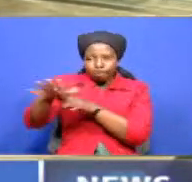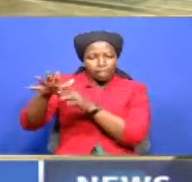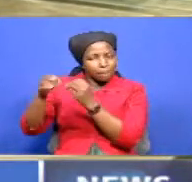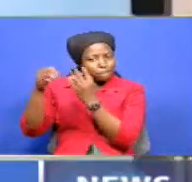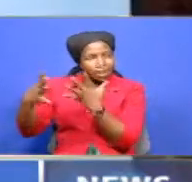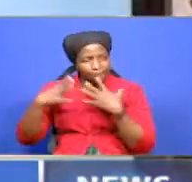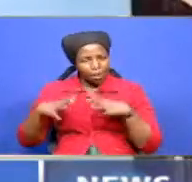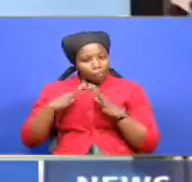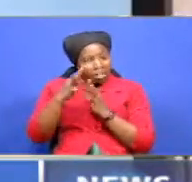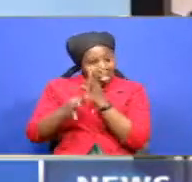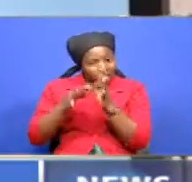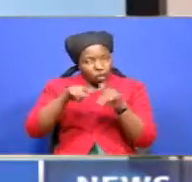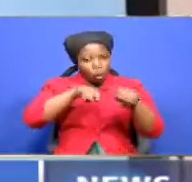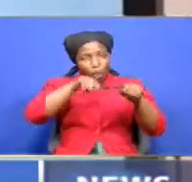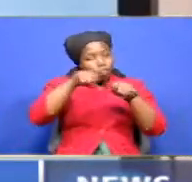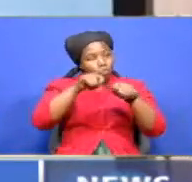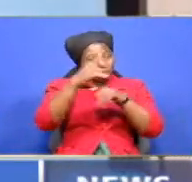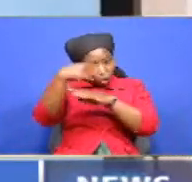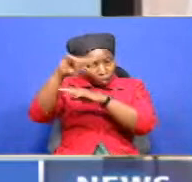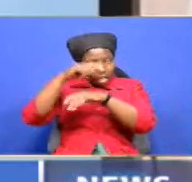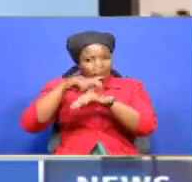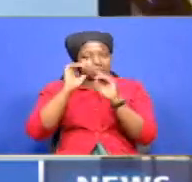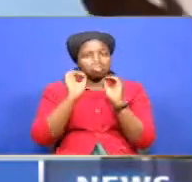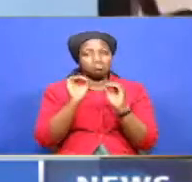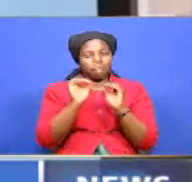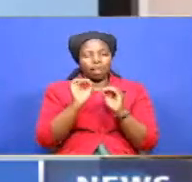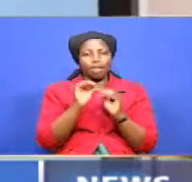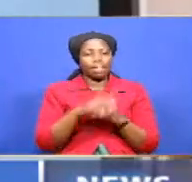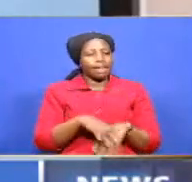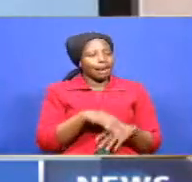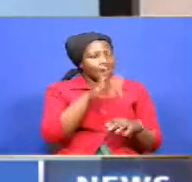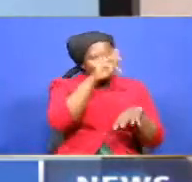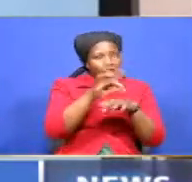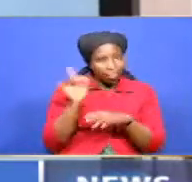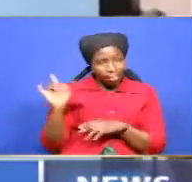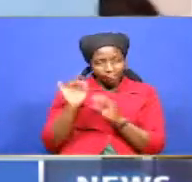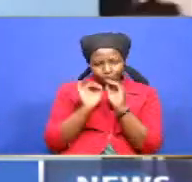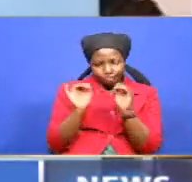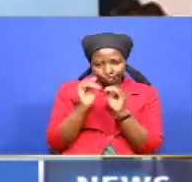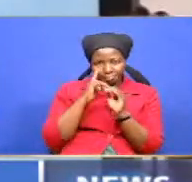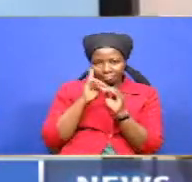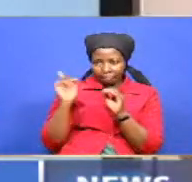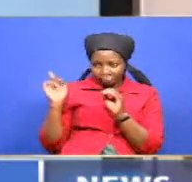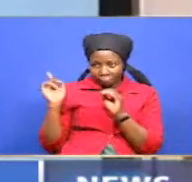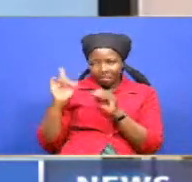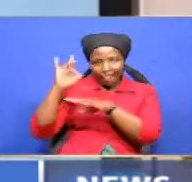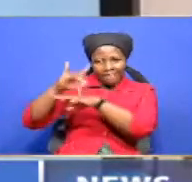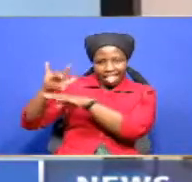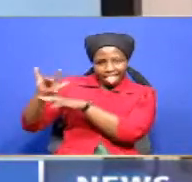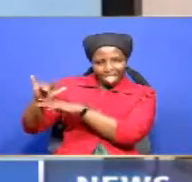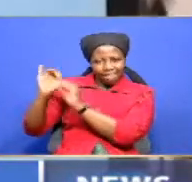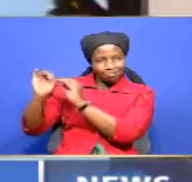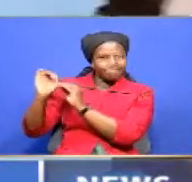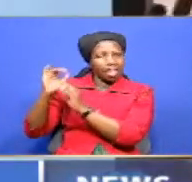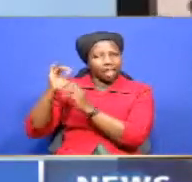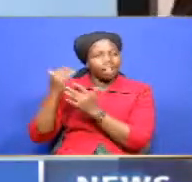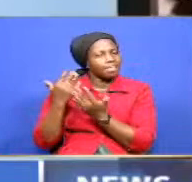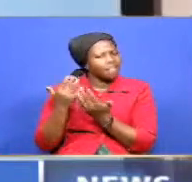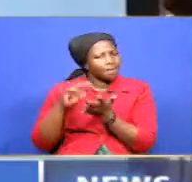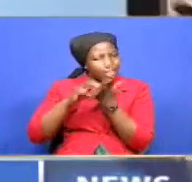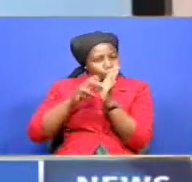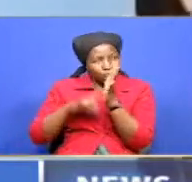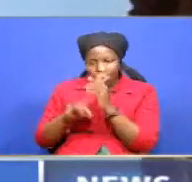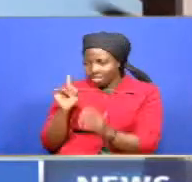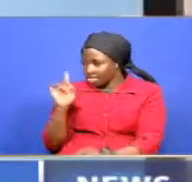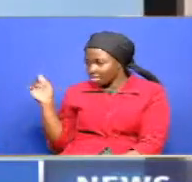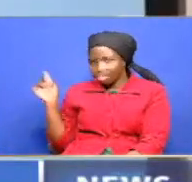in time. No infections here yet, no infections here yet, no infections here yet. Perhaps telling us that these people were